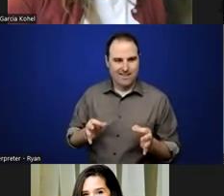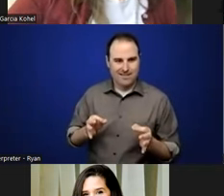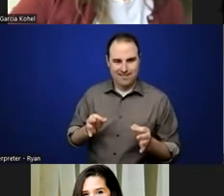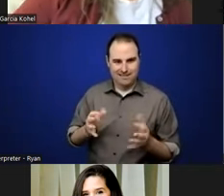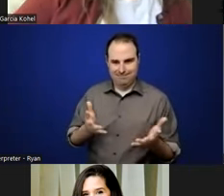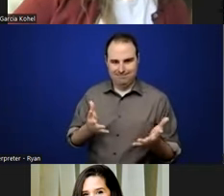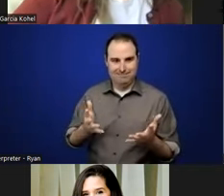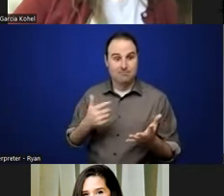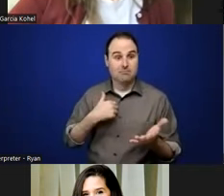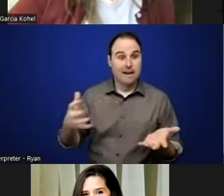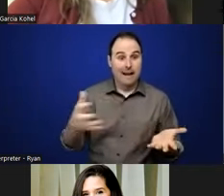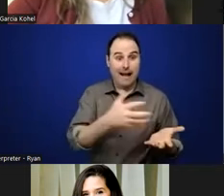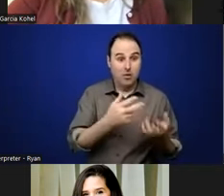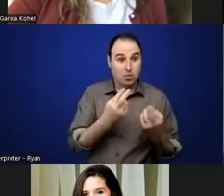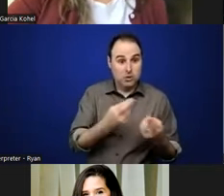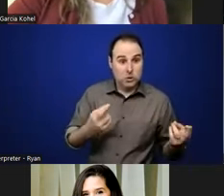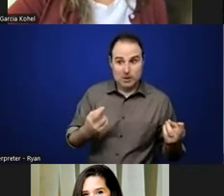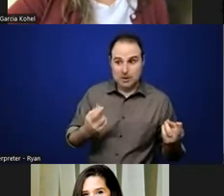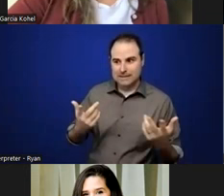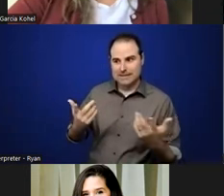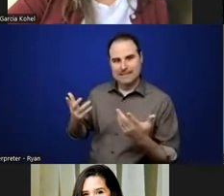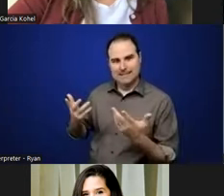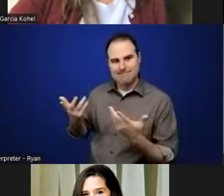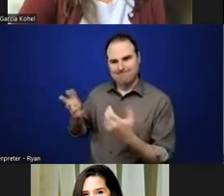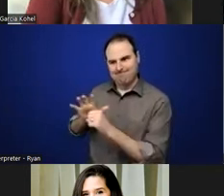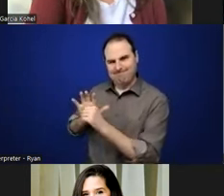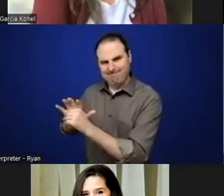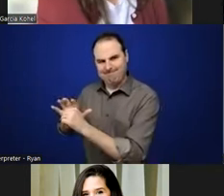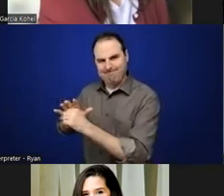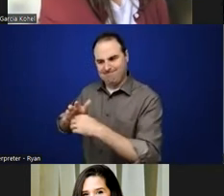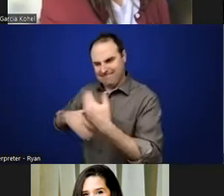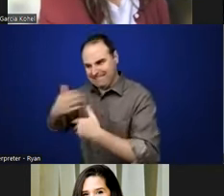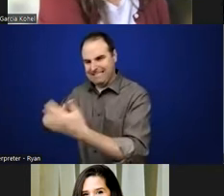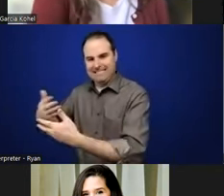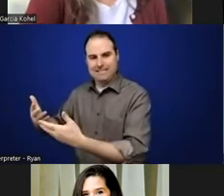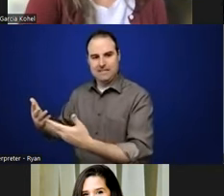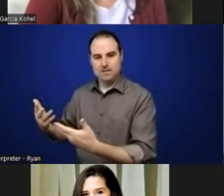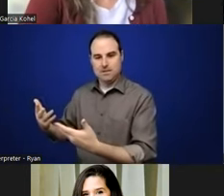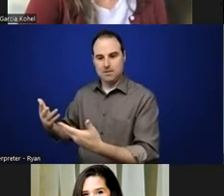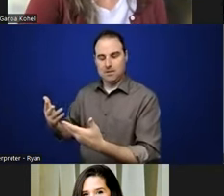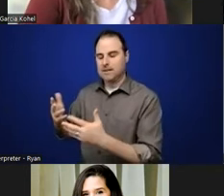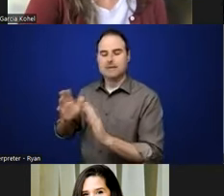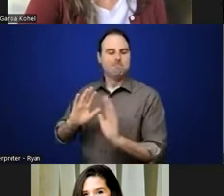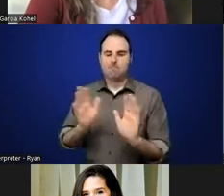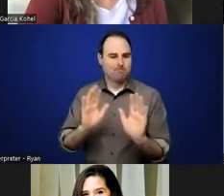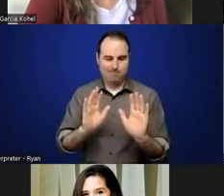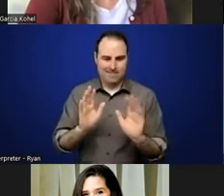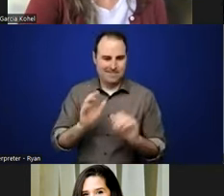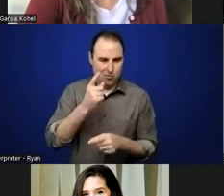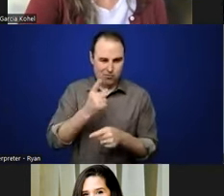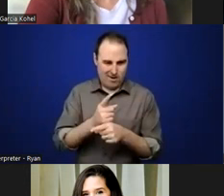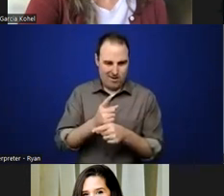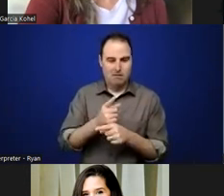my resources and try to shake the tree and get as many contacts to try to push this through? And it wasn't right. What actually ended up happening is the project